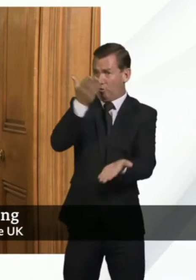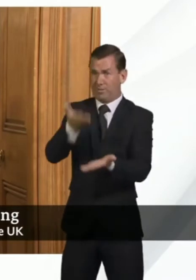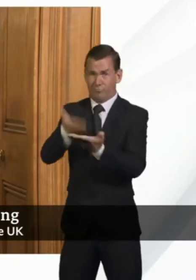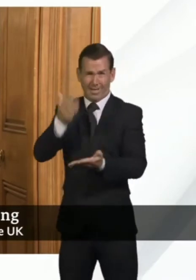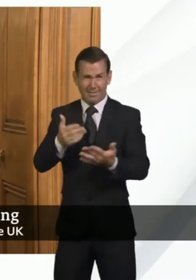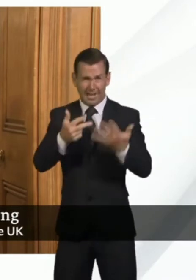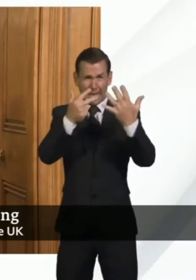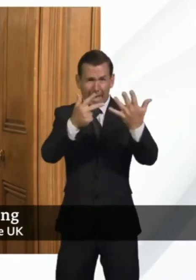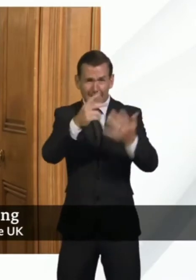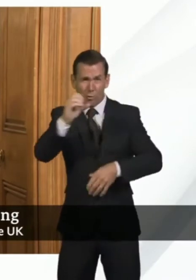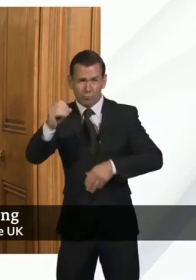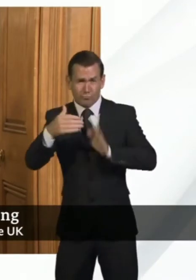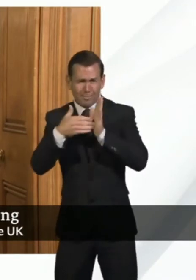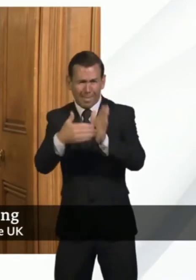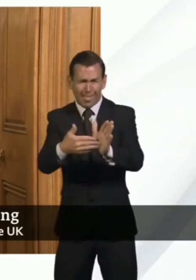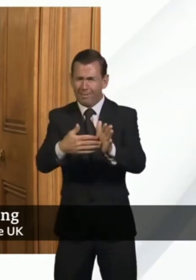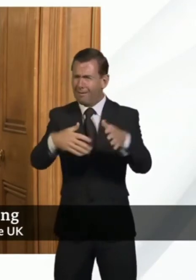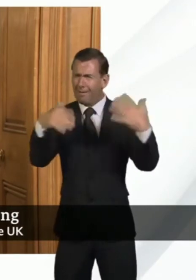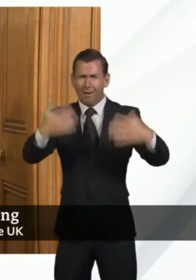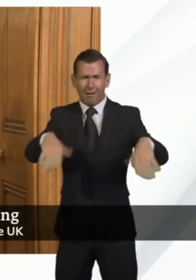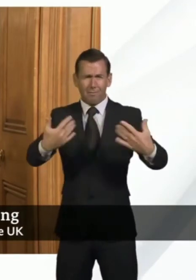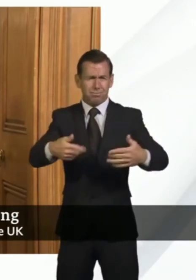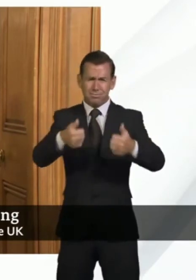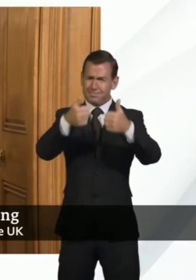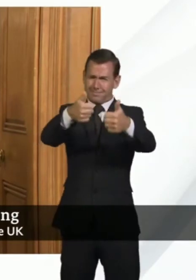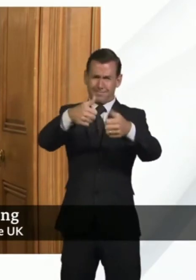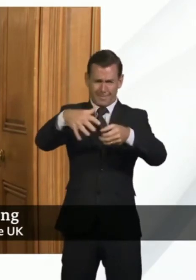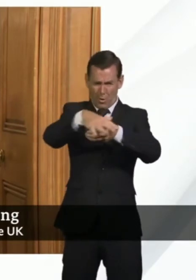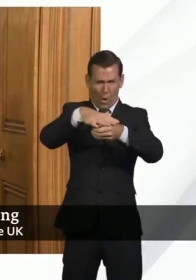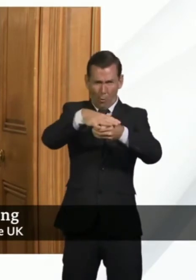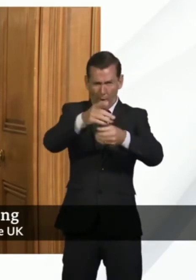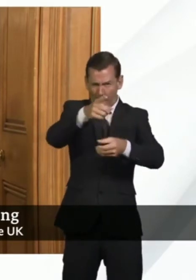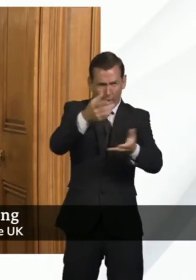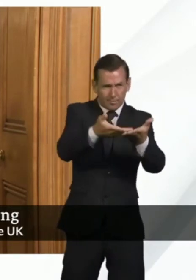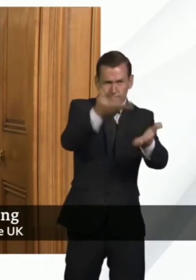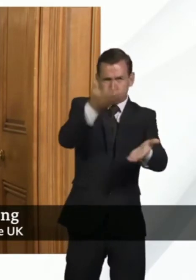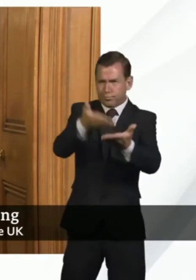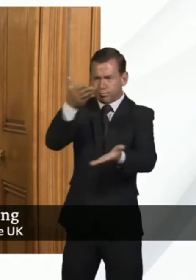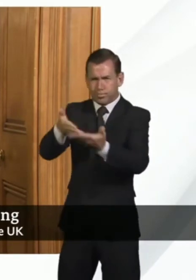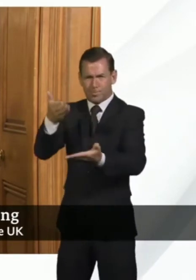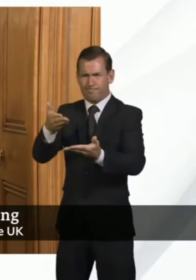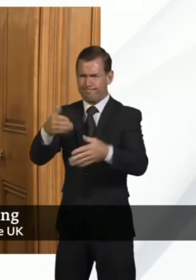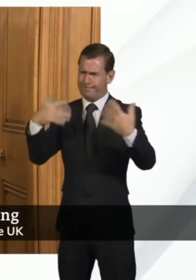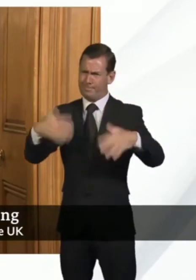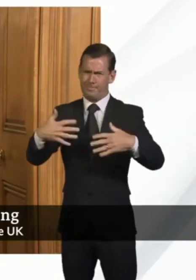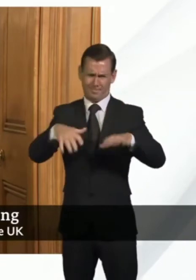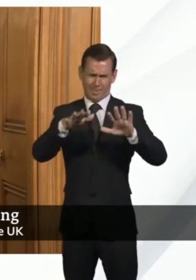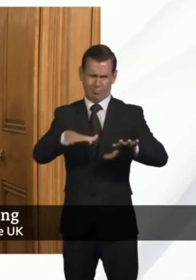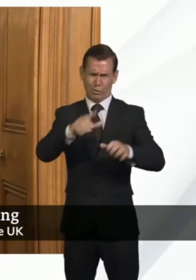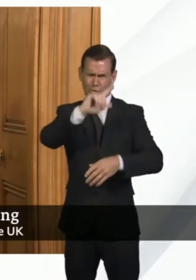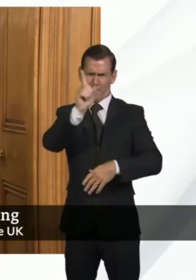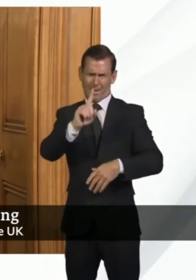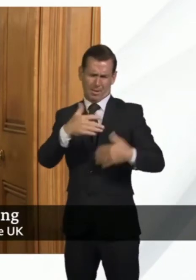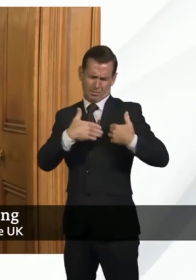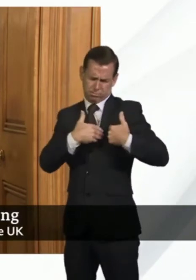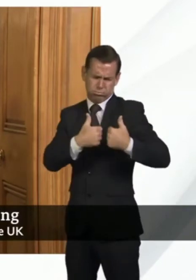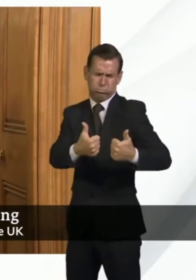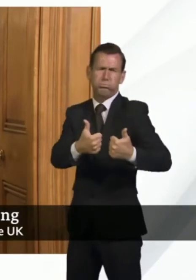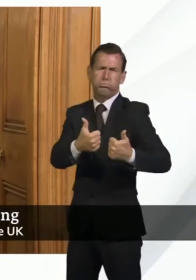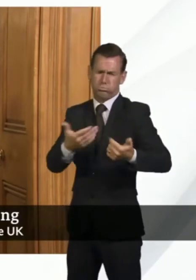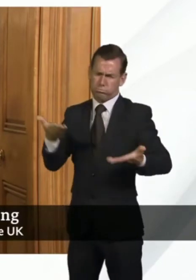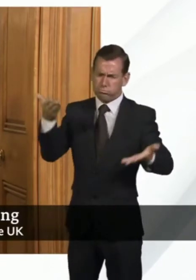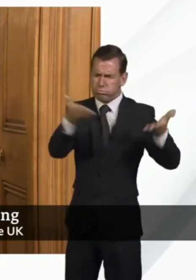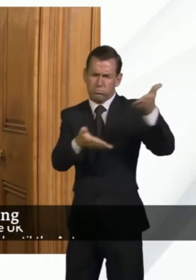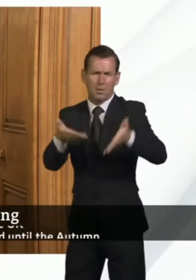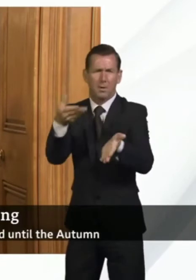And a great deal more has obviously been raised at local levels. And as the British people have generously given their time and their money, the